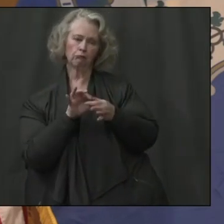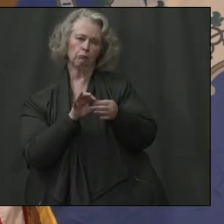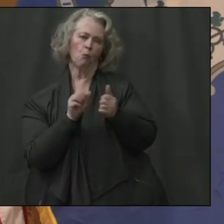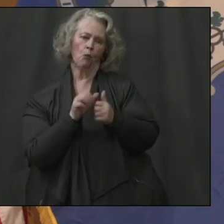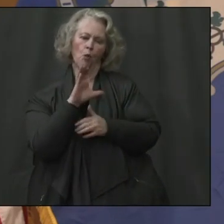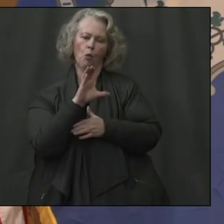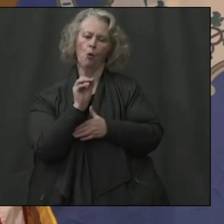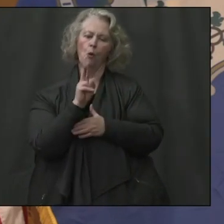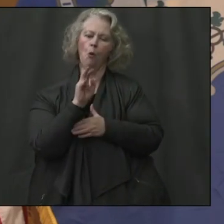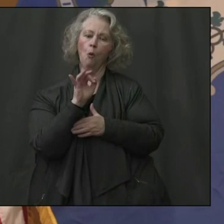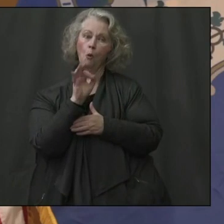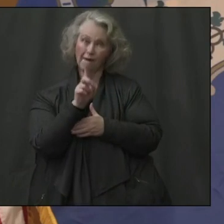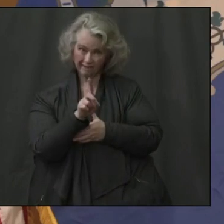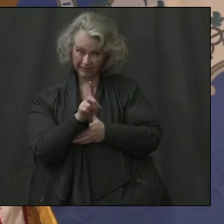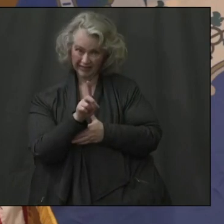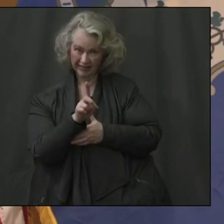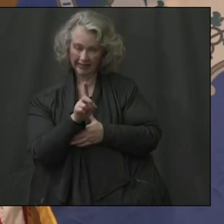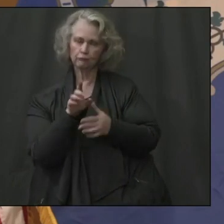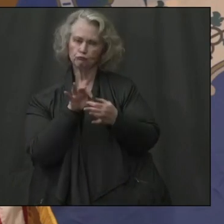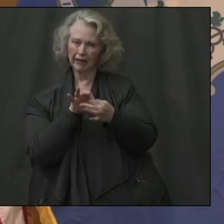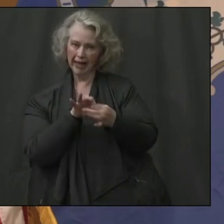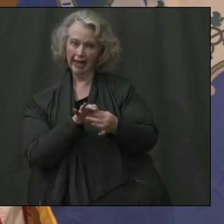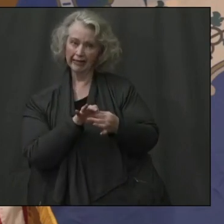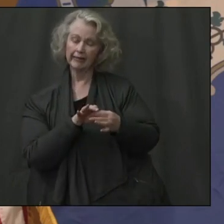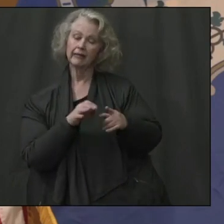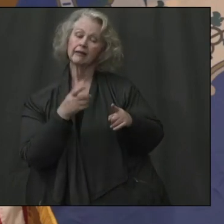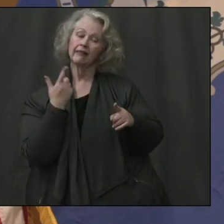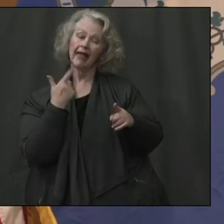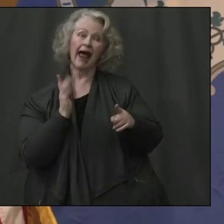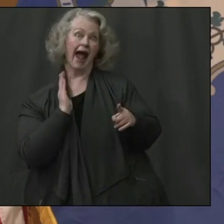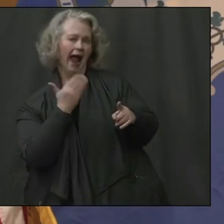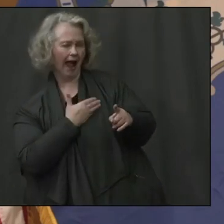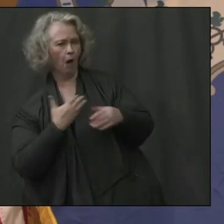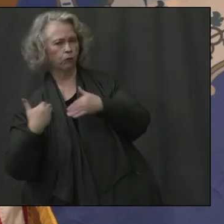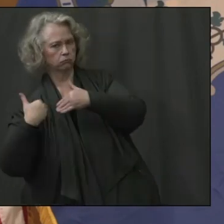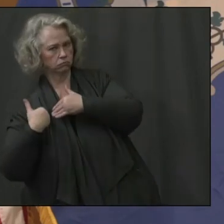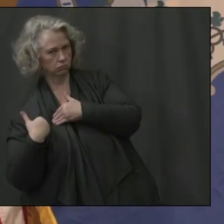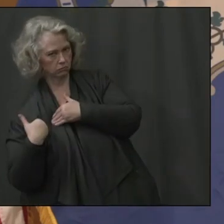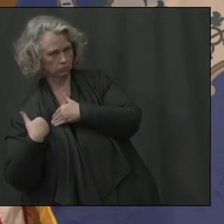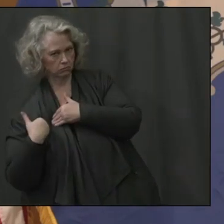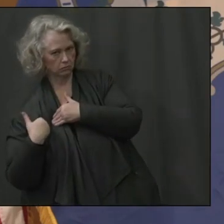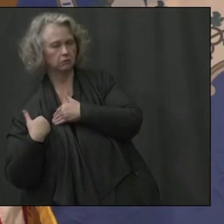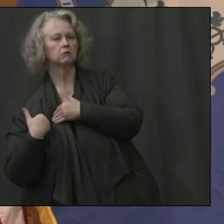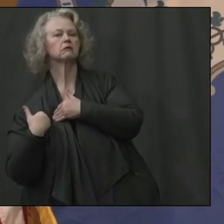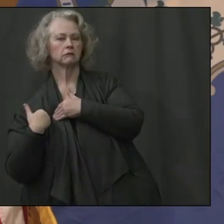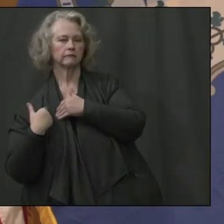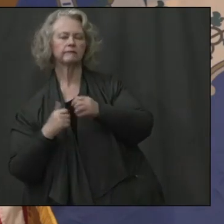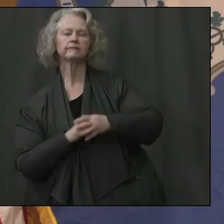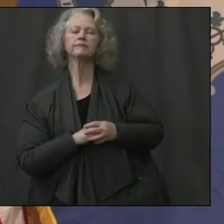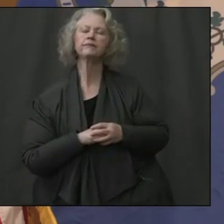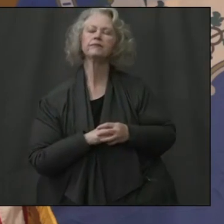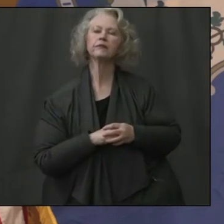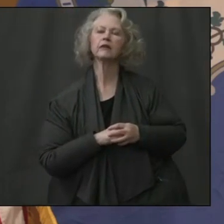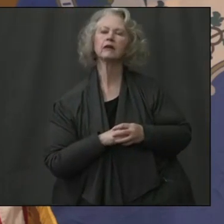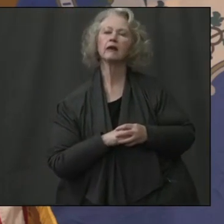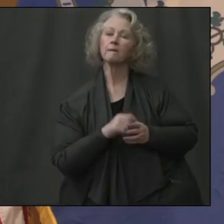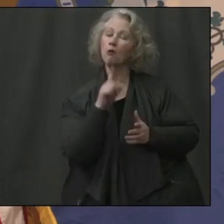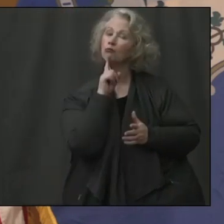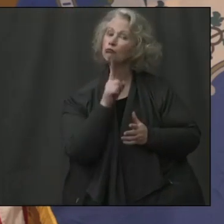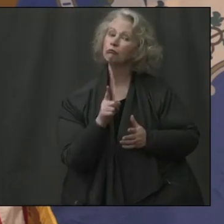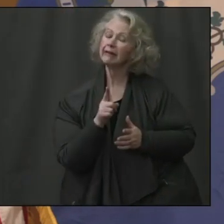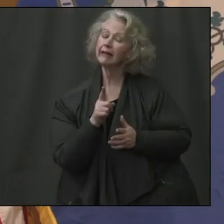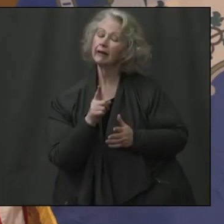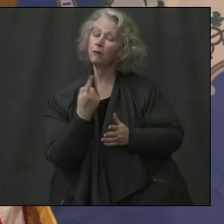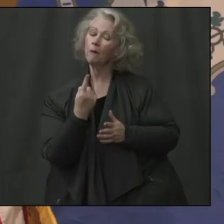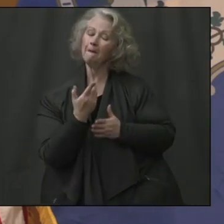costs that the state will have to bear. Some of these grants have a state share that we have to kick in. Um, but the real component